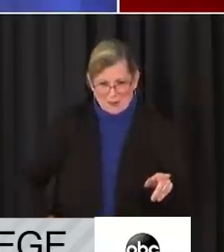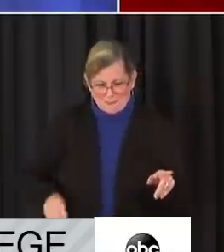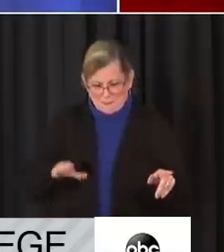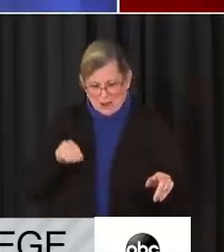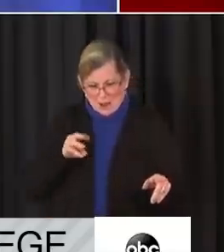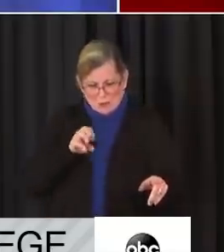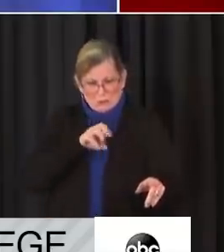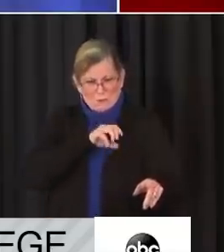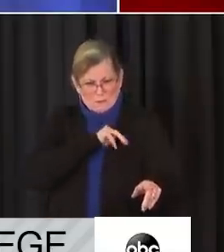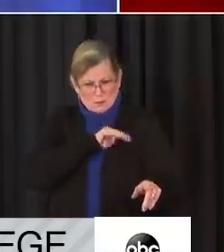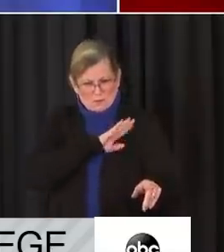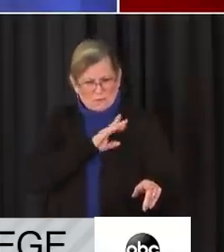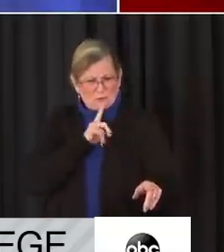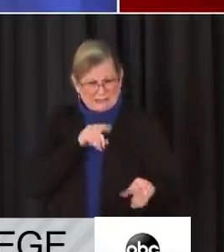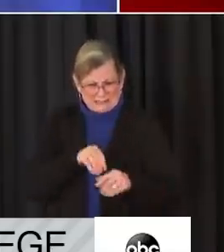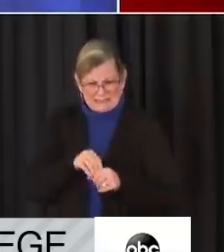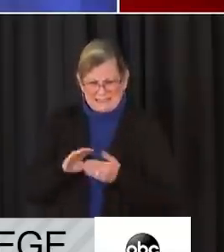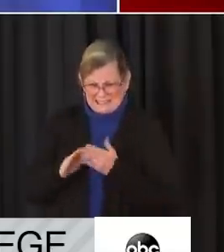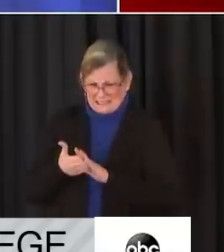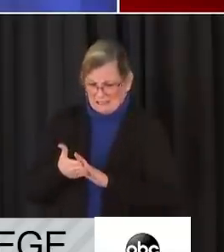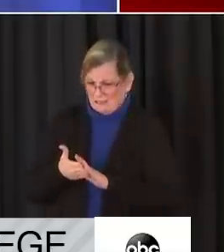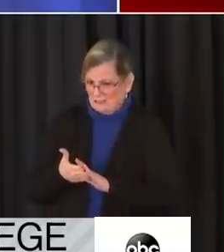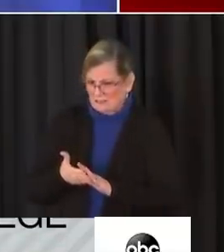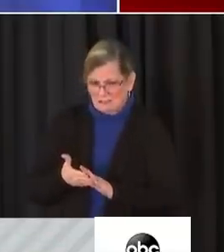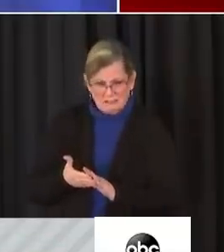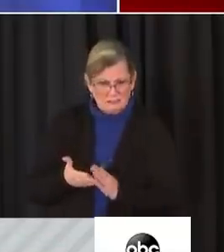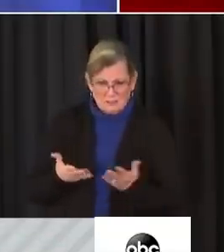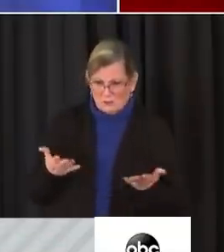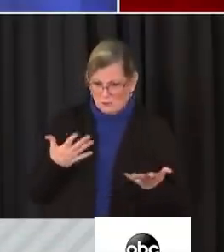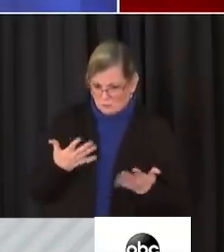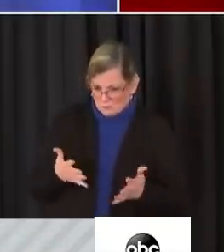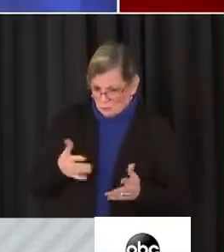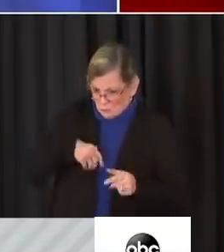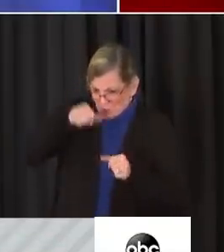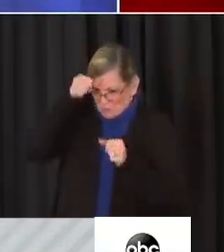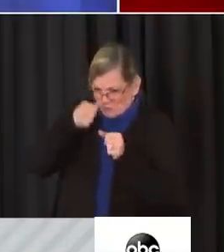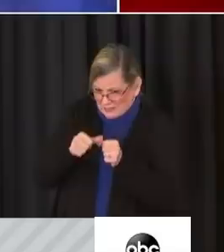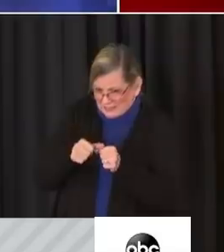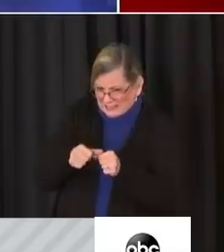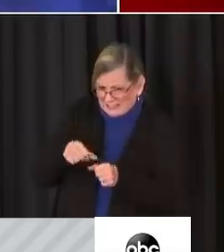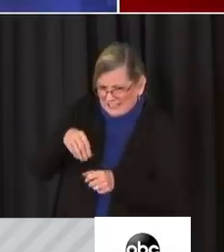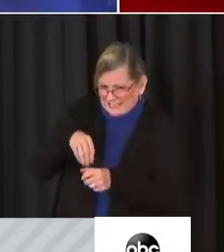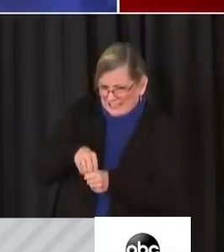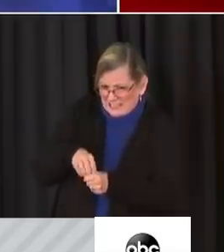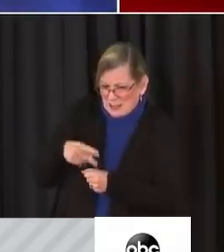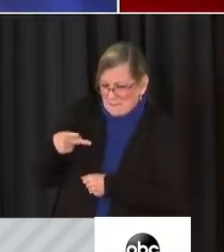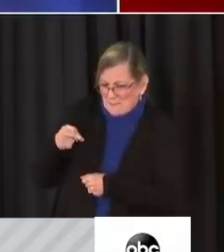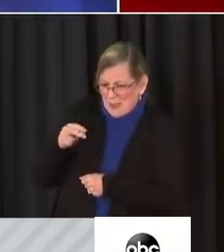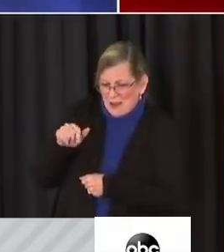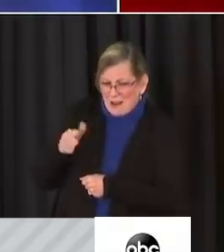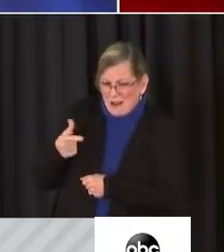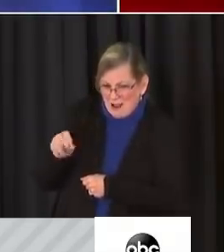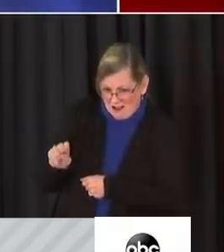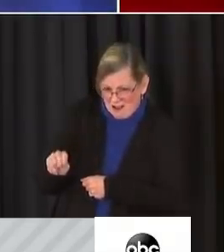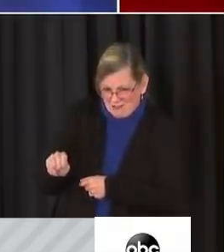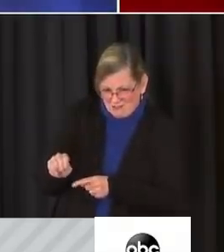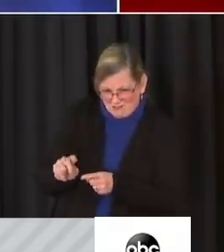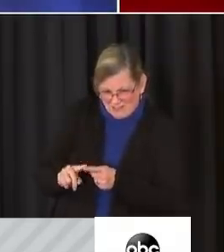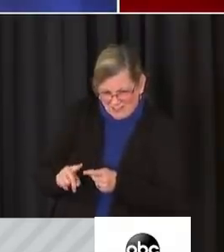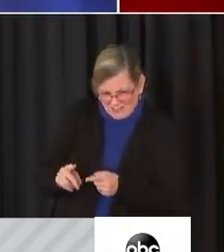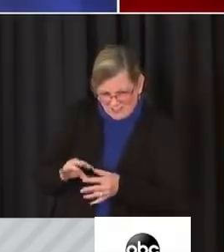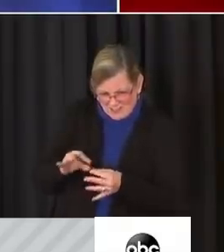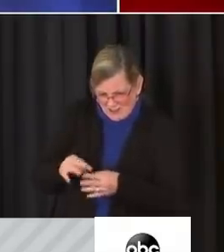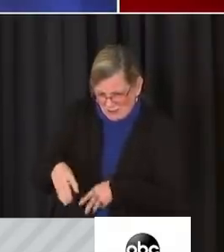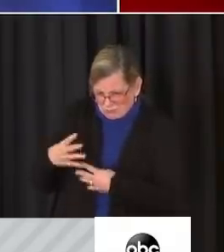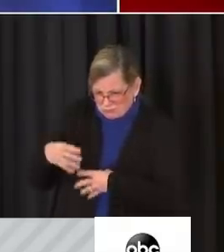saw the best of this city. When they called us over at the Pentagon, we started getting awareness yesterday afternoon